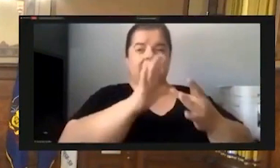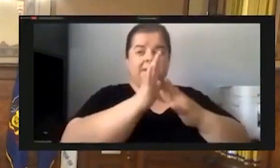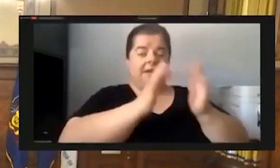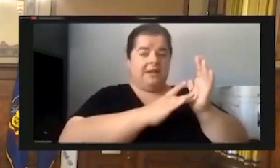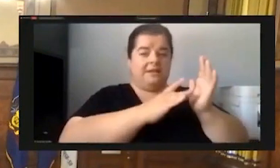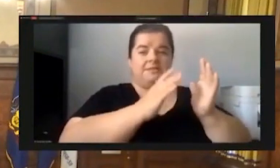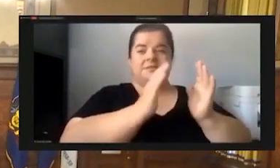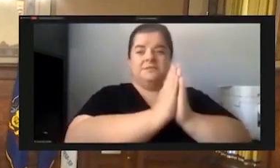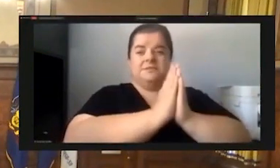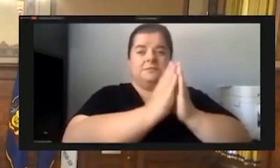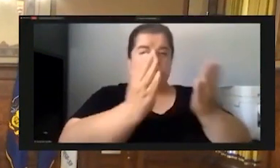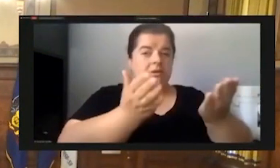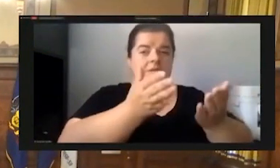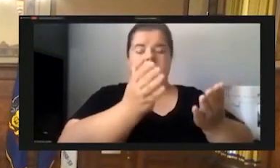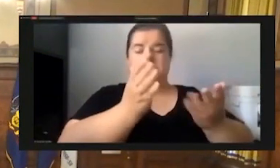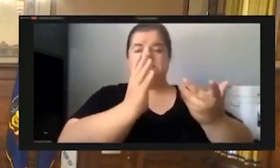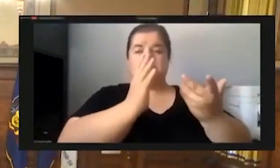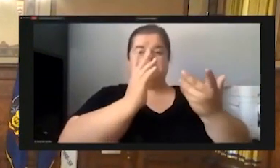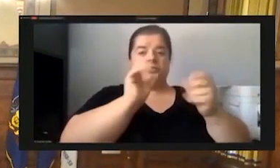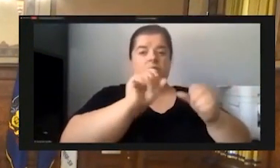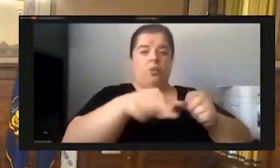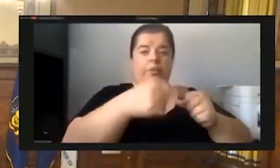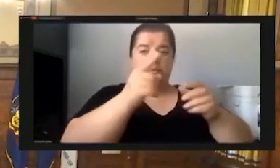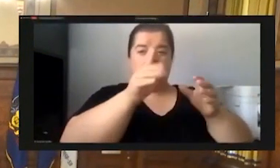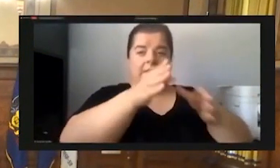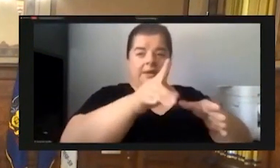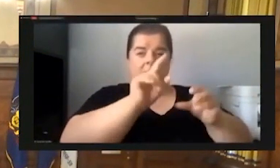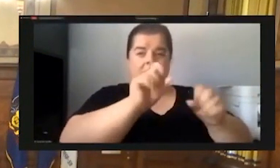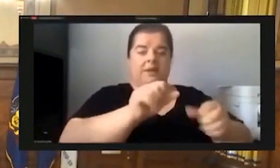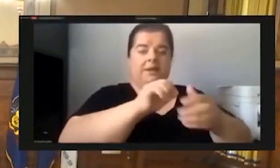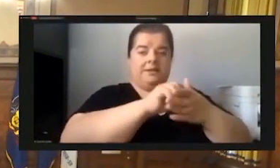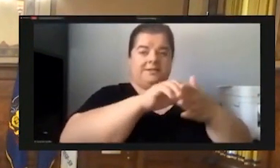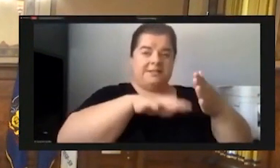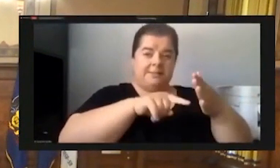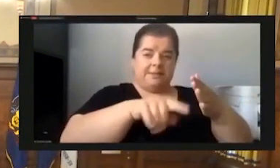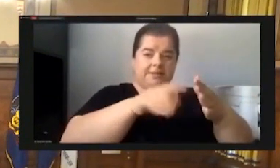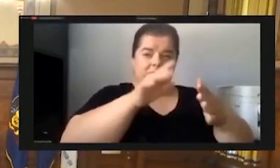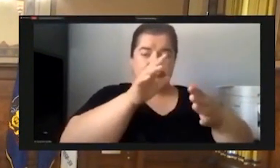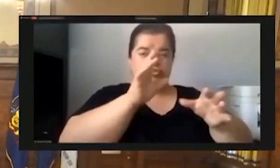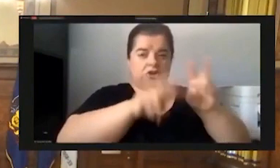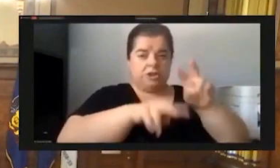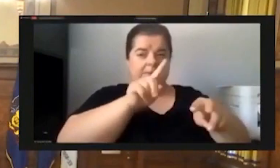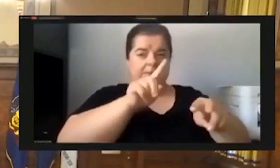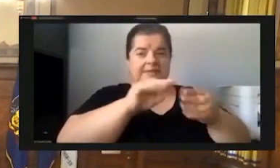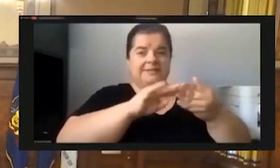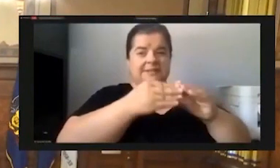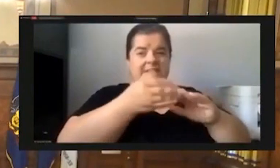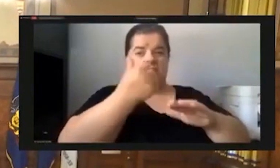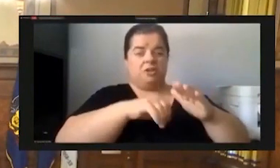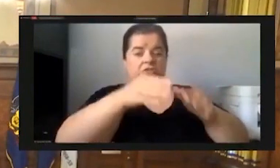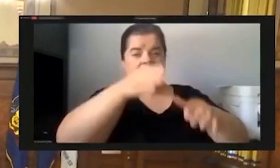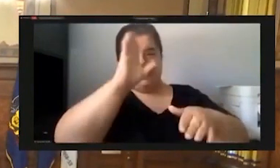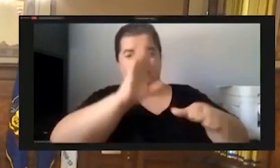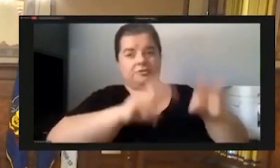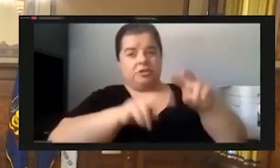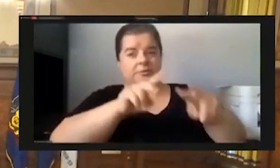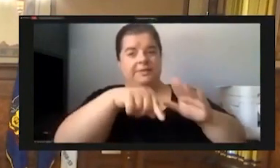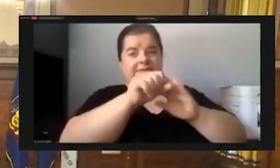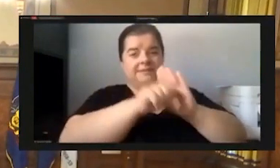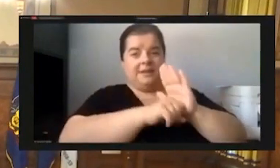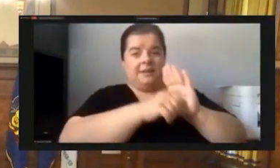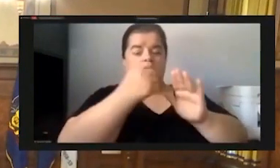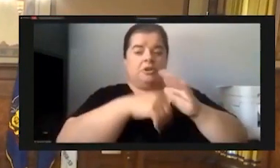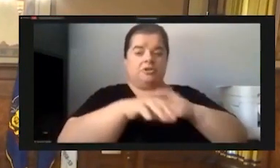only way that you can escape His judgment. This city is under God's judgment. This state is under God's judgment.